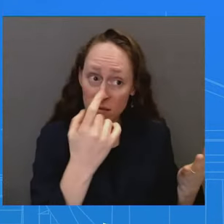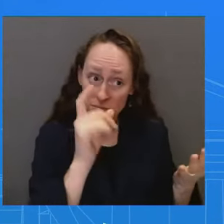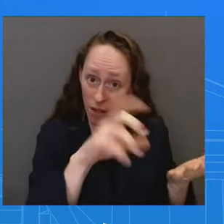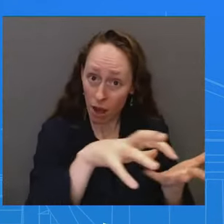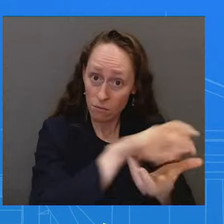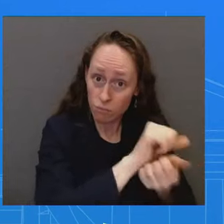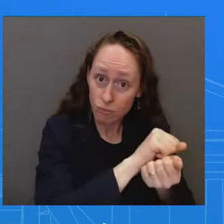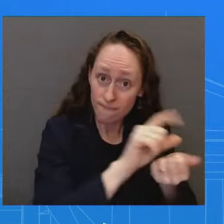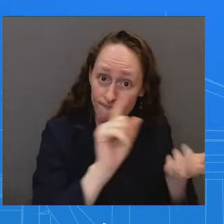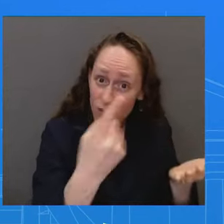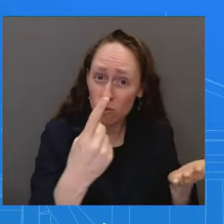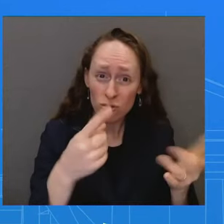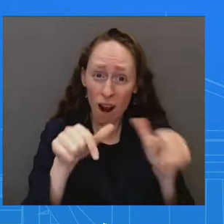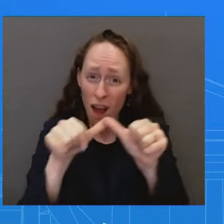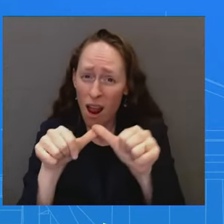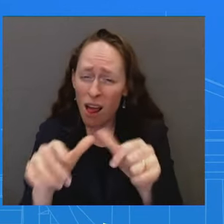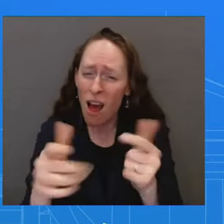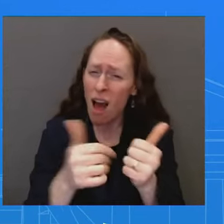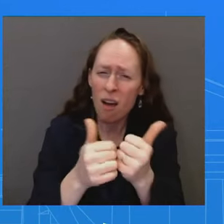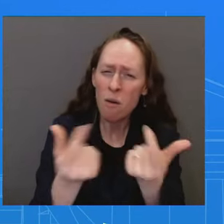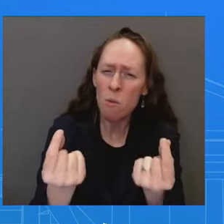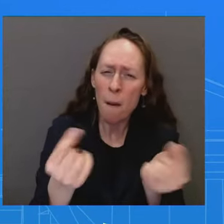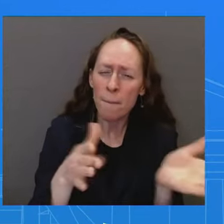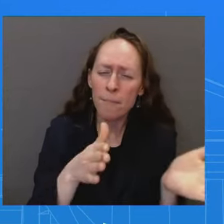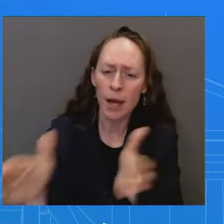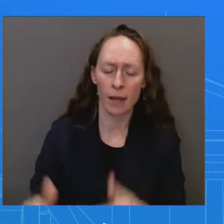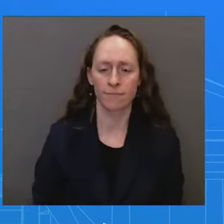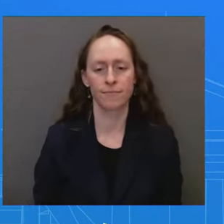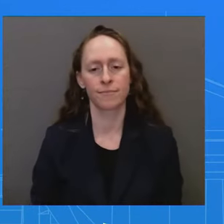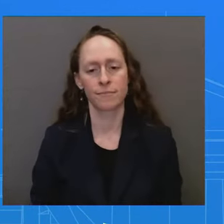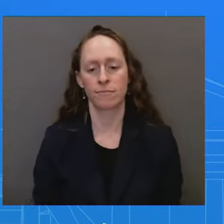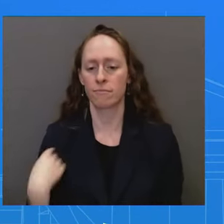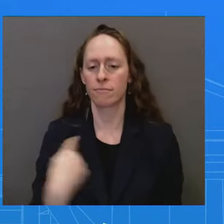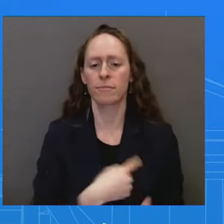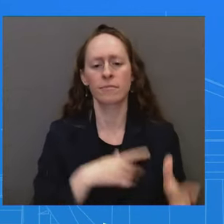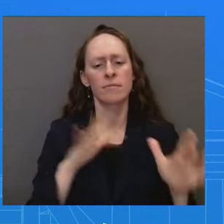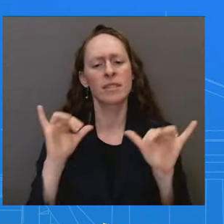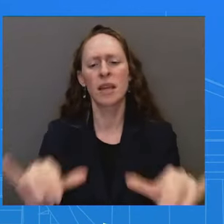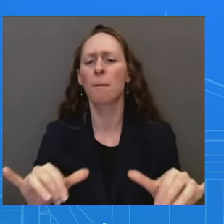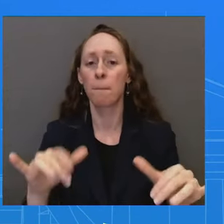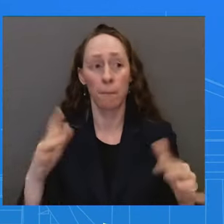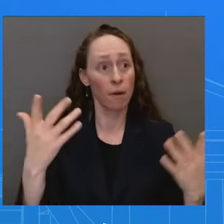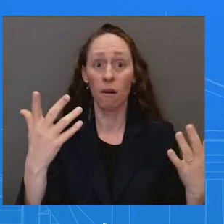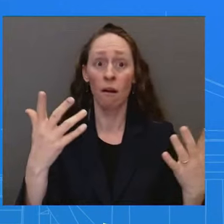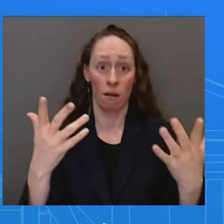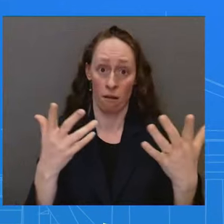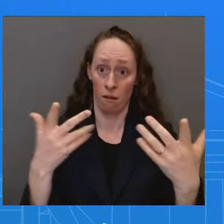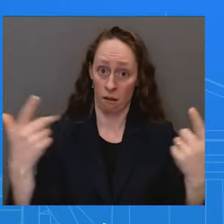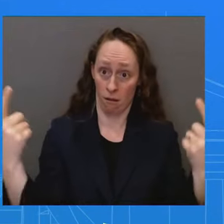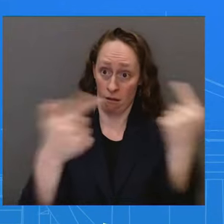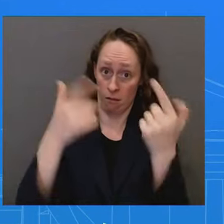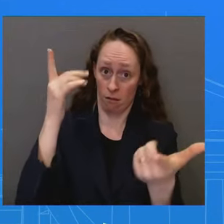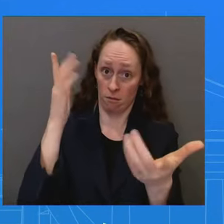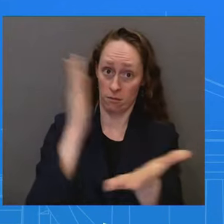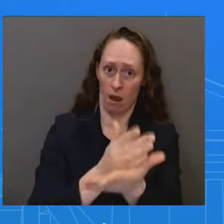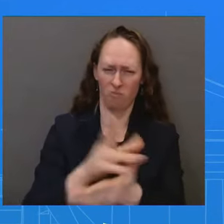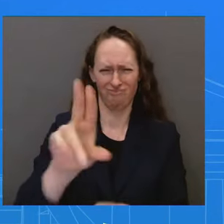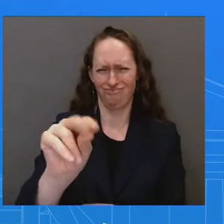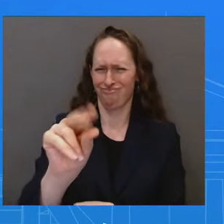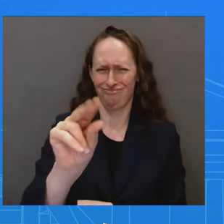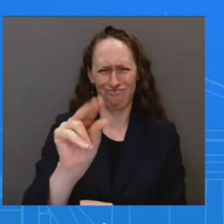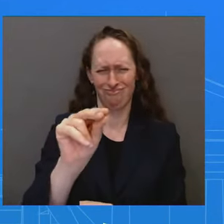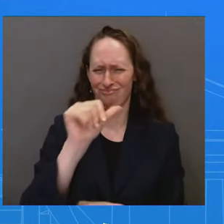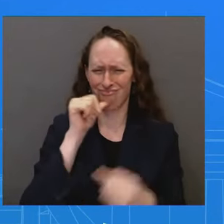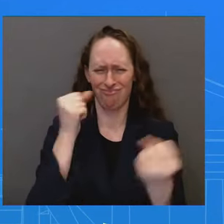we don't support a ceasefire at this time. And there's no change to that because we don't believe that that benefits anybody at Hamas, uh,